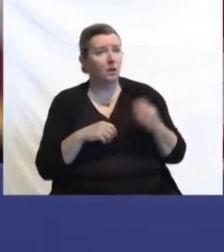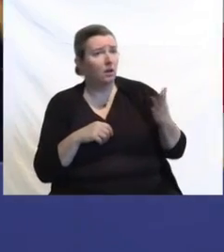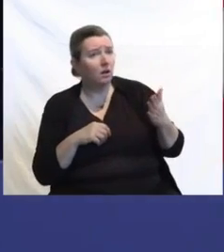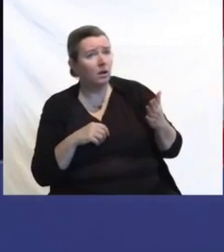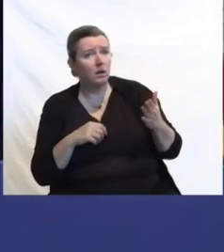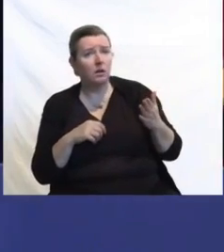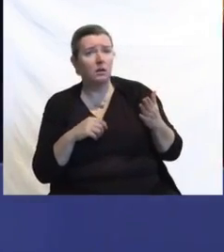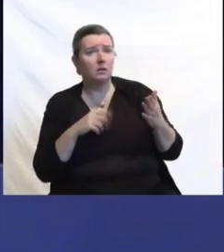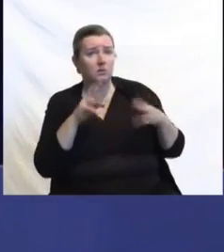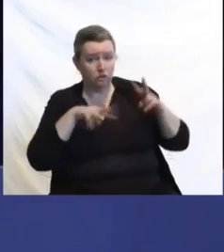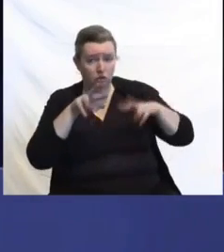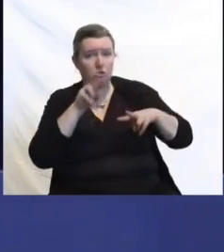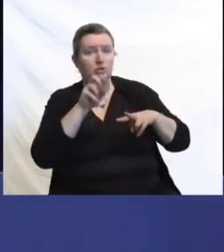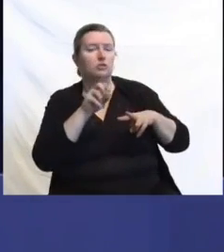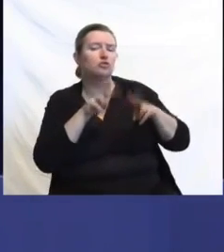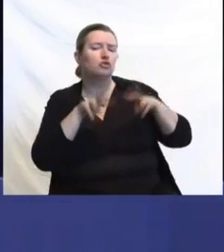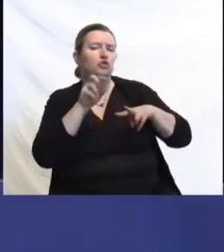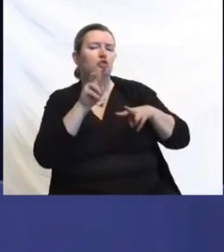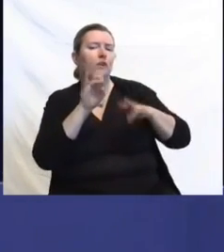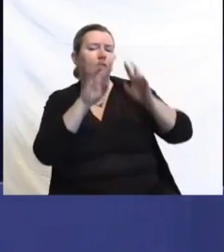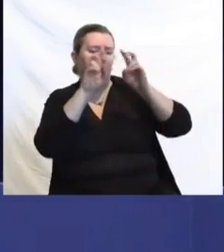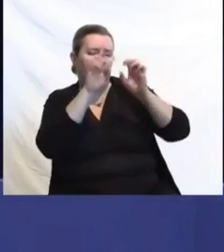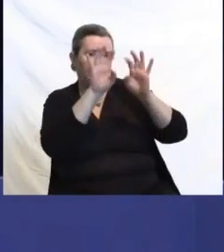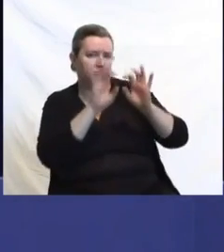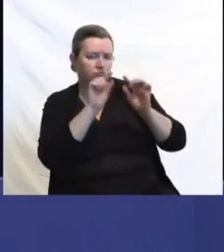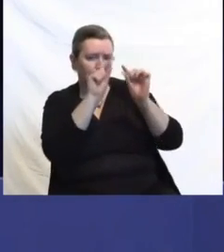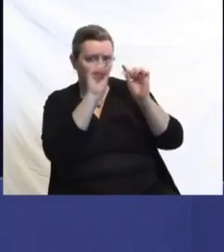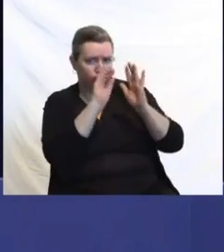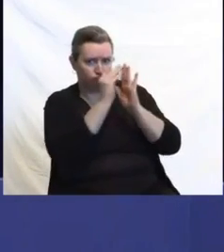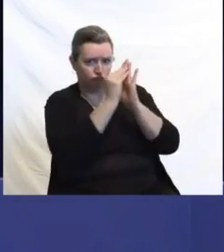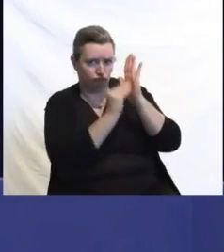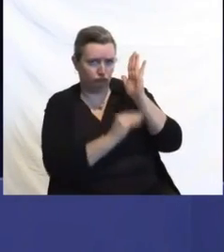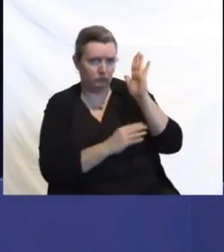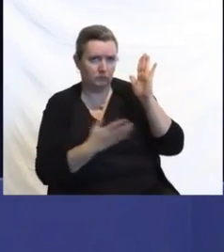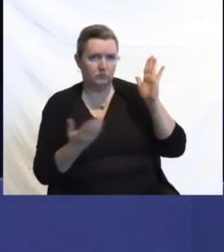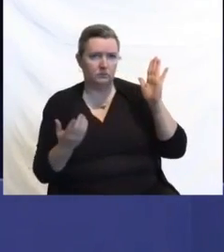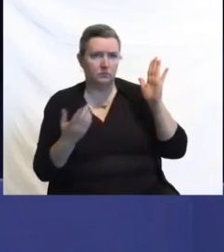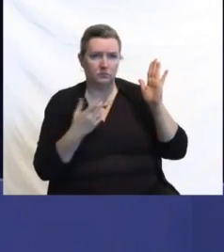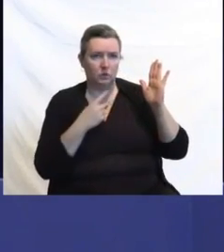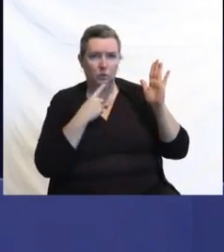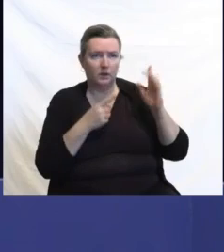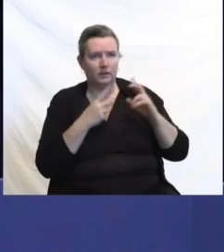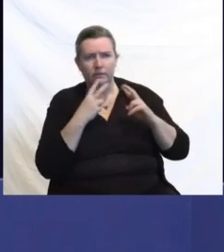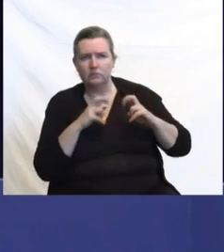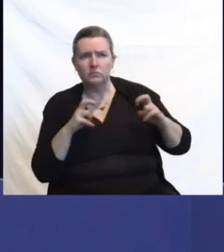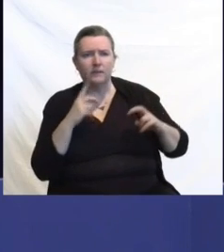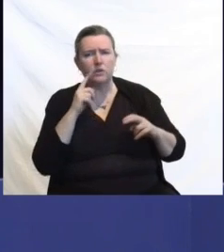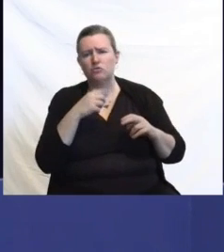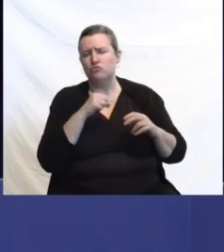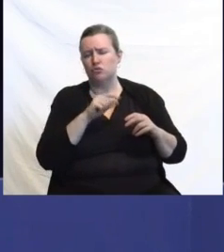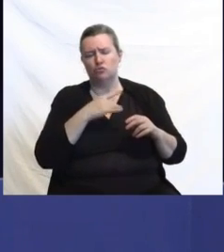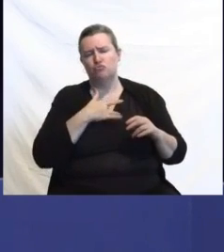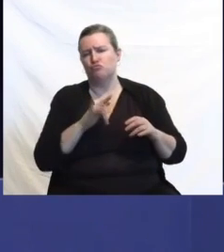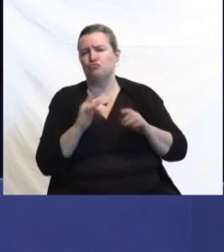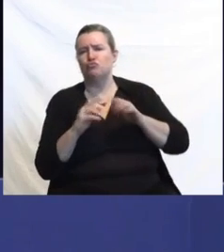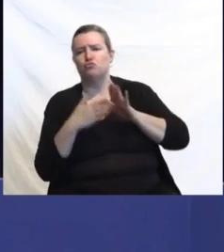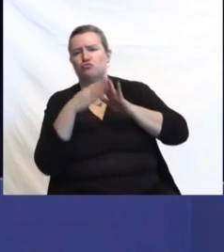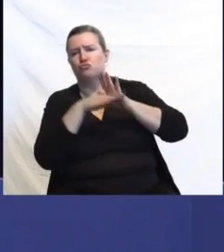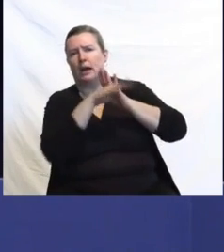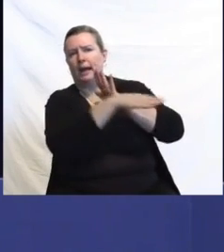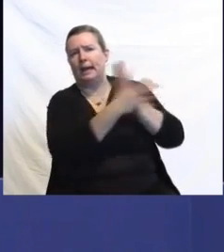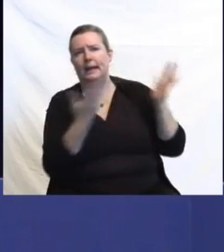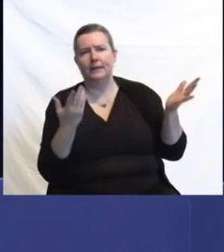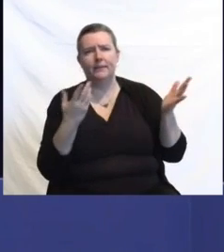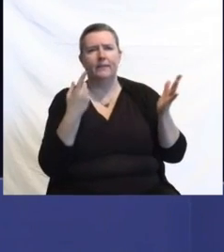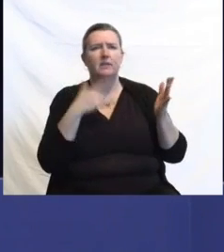so as Dr. Tan shared, it's to look at trends and give us an overall picture of where we're going so that we can make